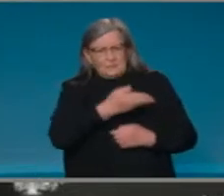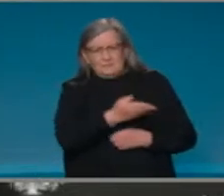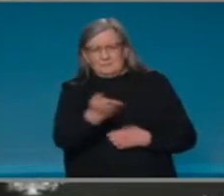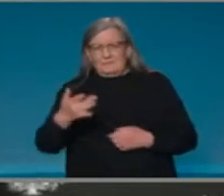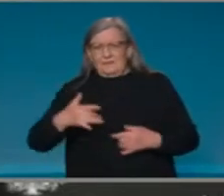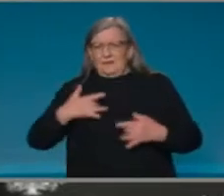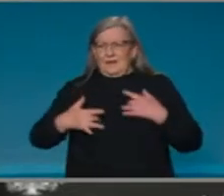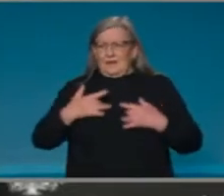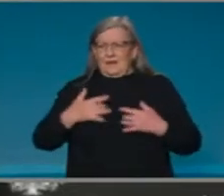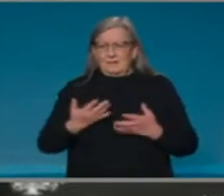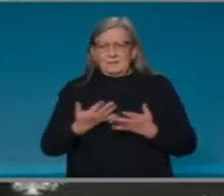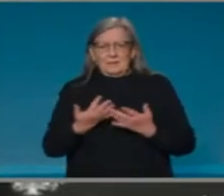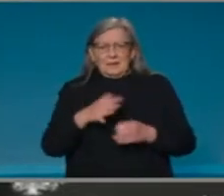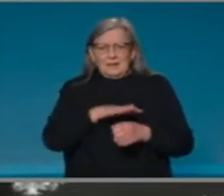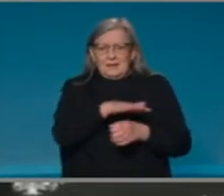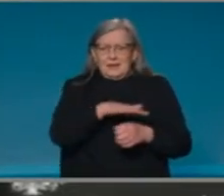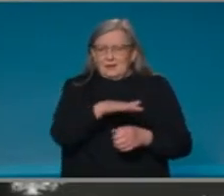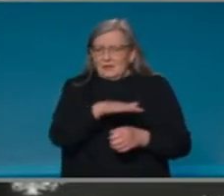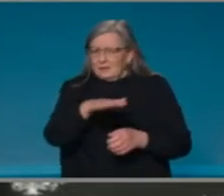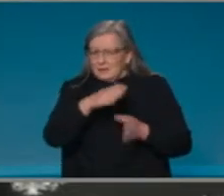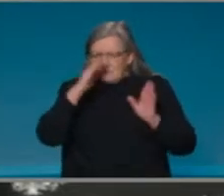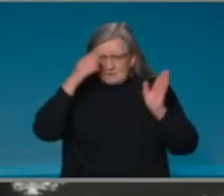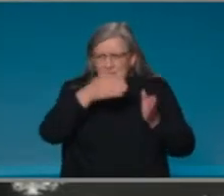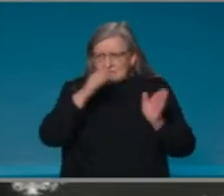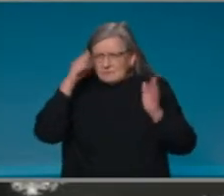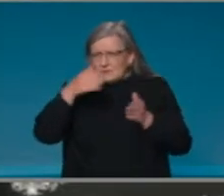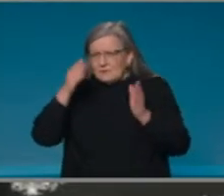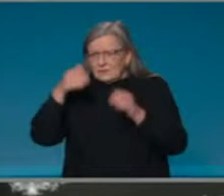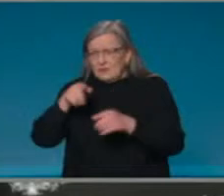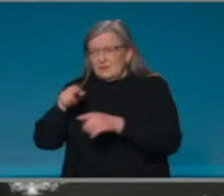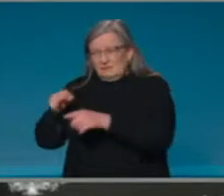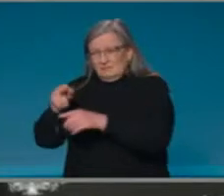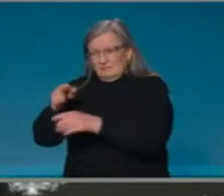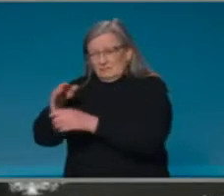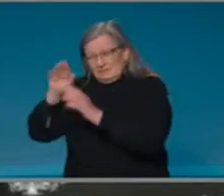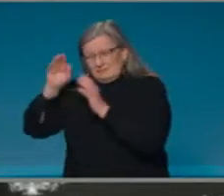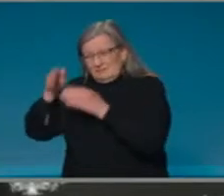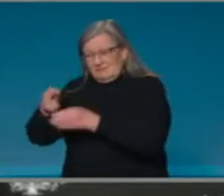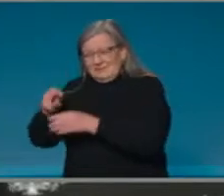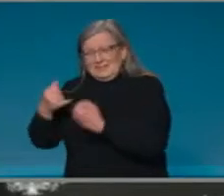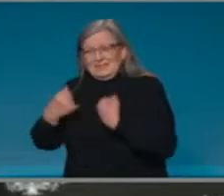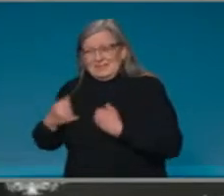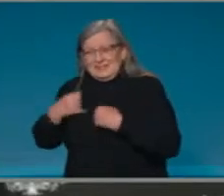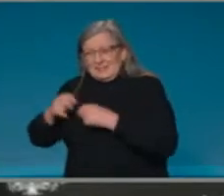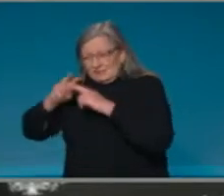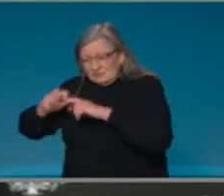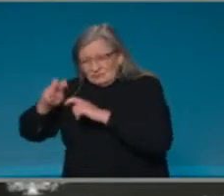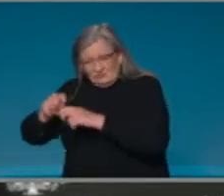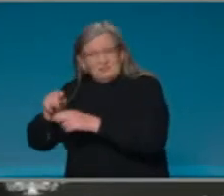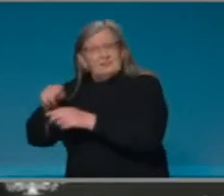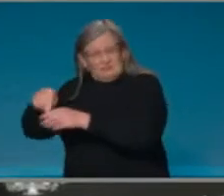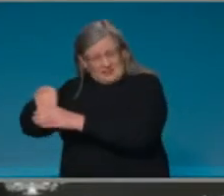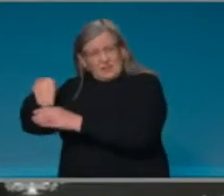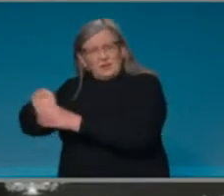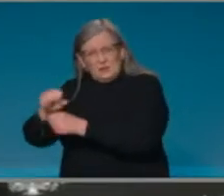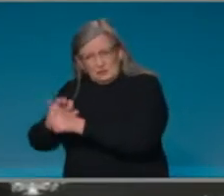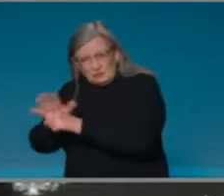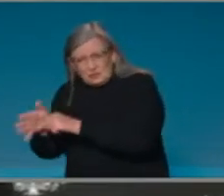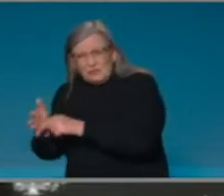infectious diseases, including COVID-19 and coronavirus more generally, with $84 million.